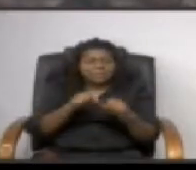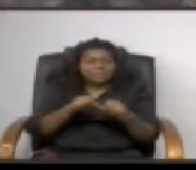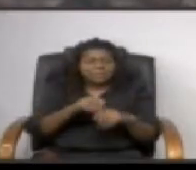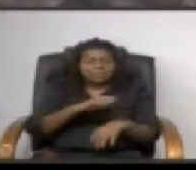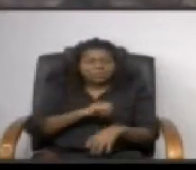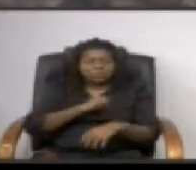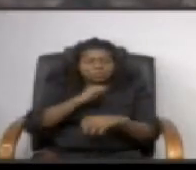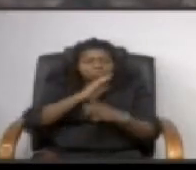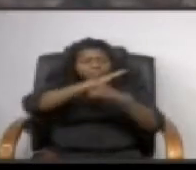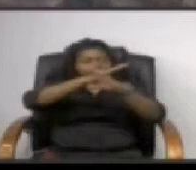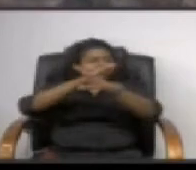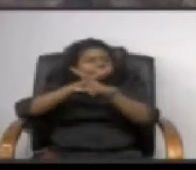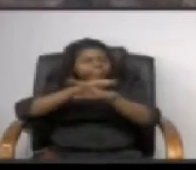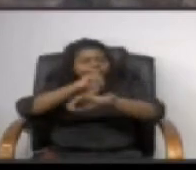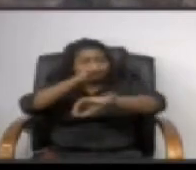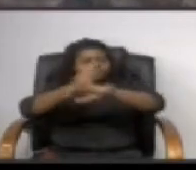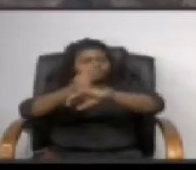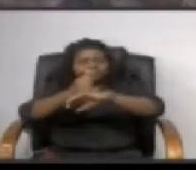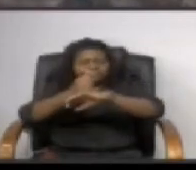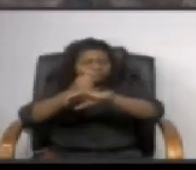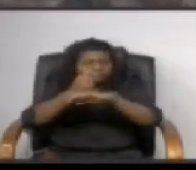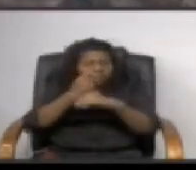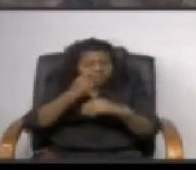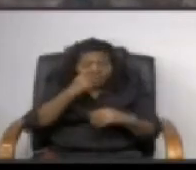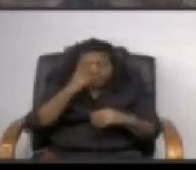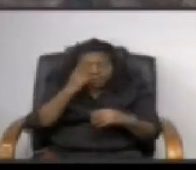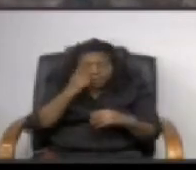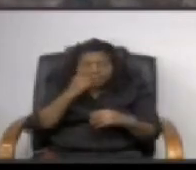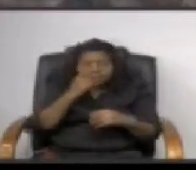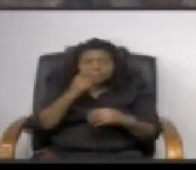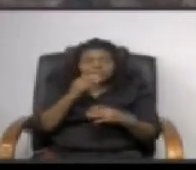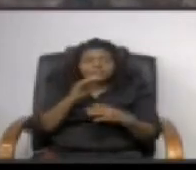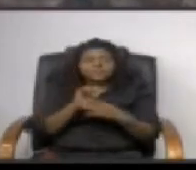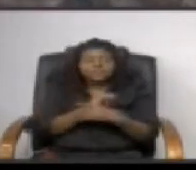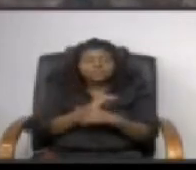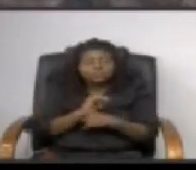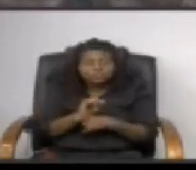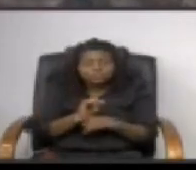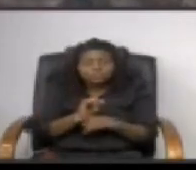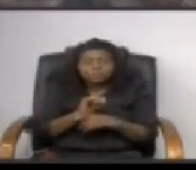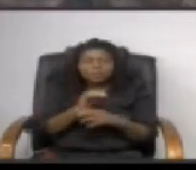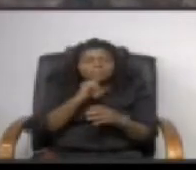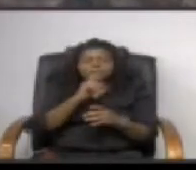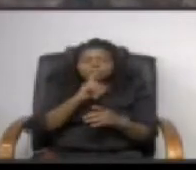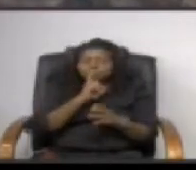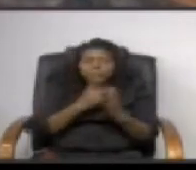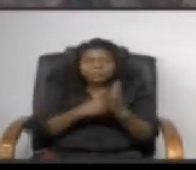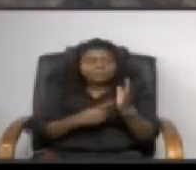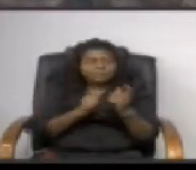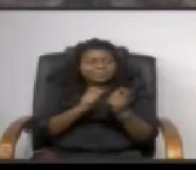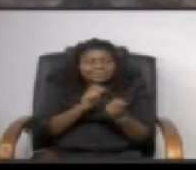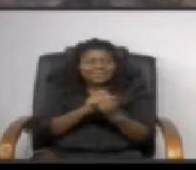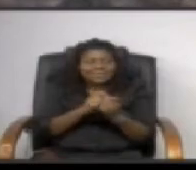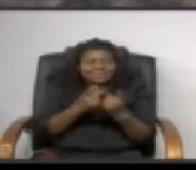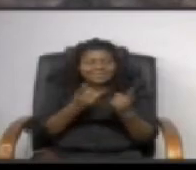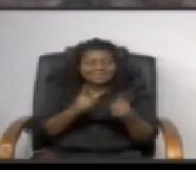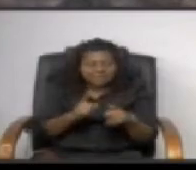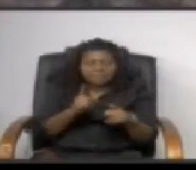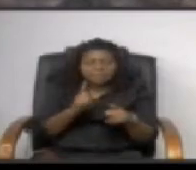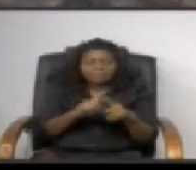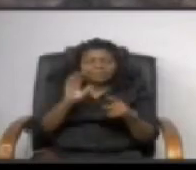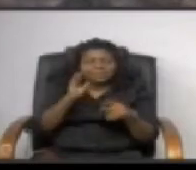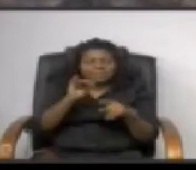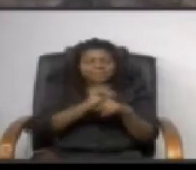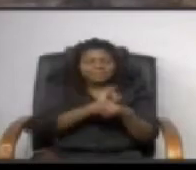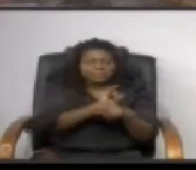tower location because industry i mean you could i'm not sure what's going on but it seems like they're